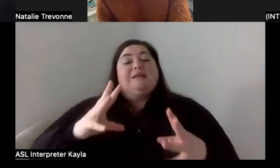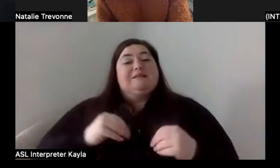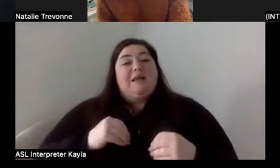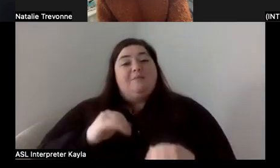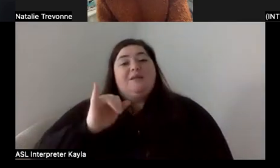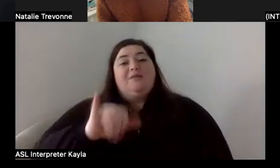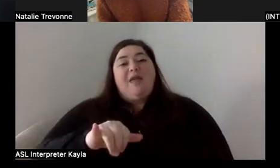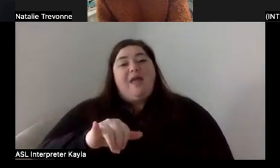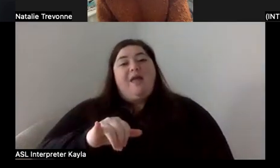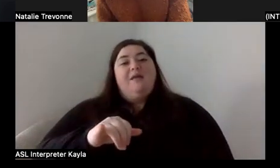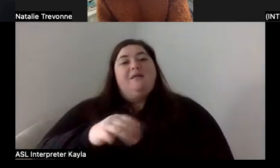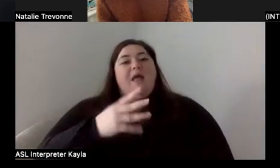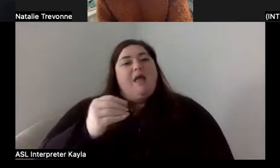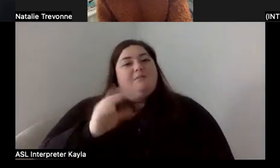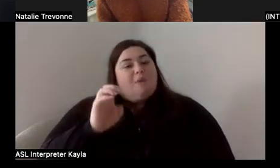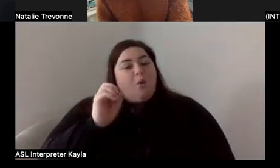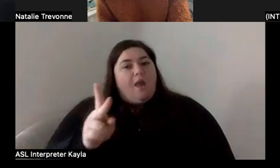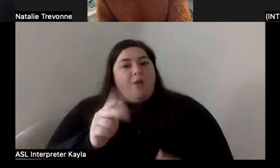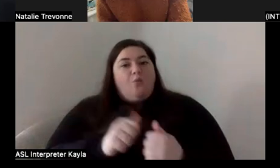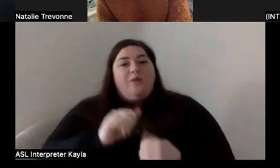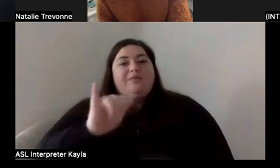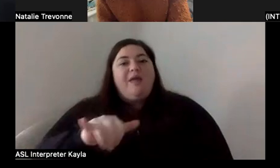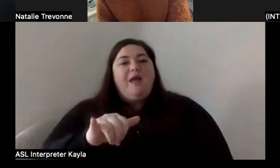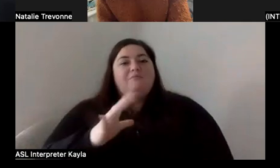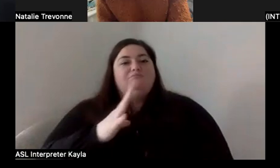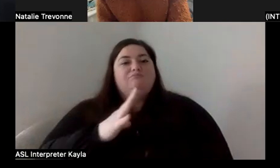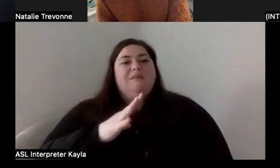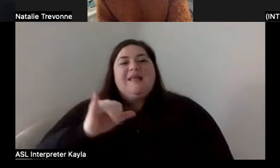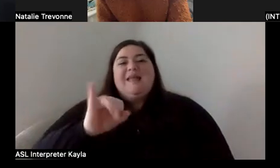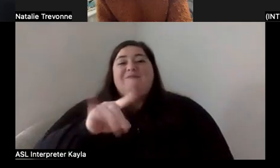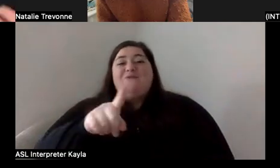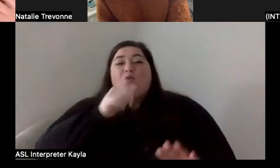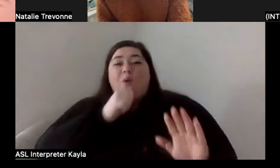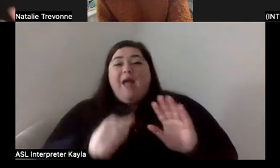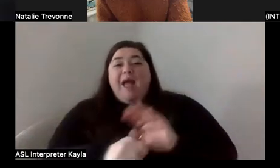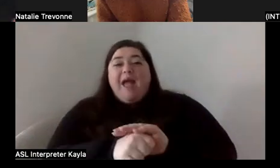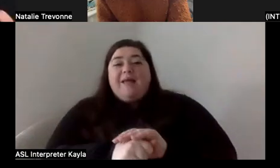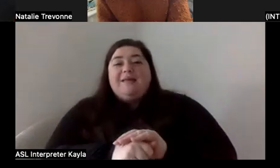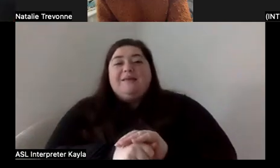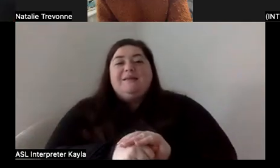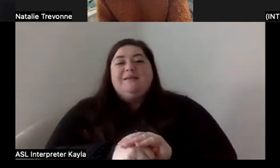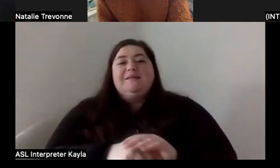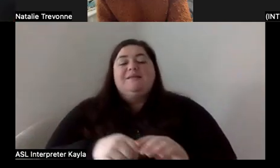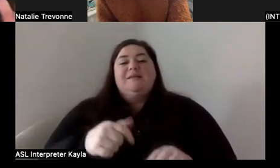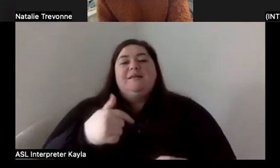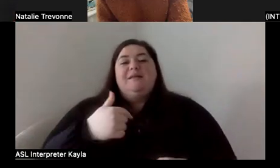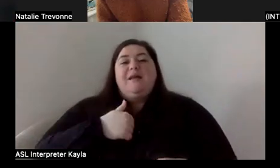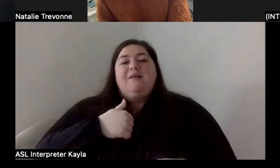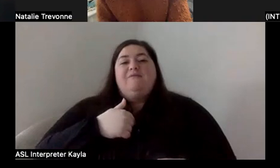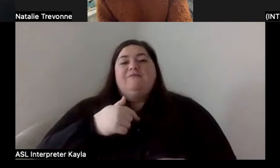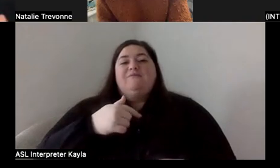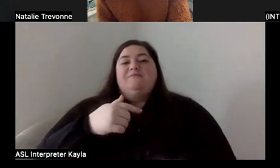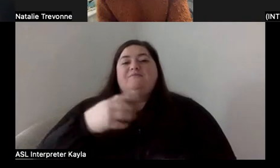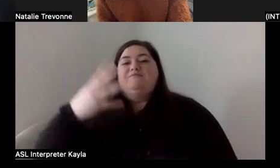because, you know, it's if you hide it, you know, it's like I've been on both sides of the camera as a producer